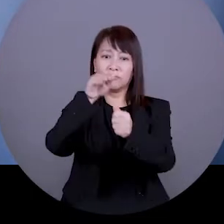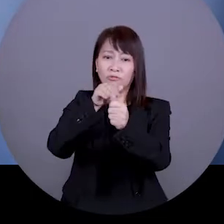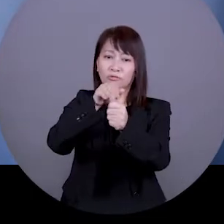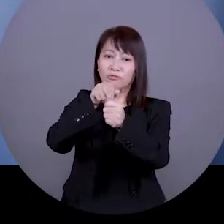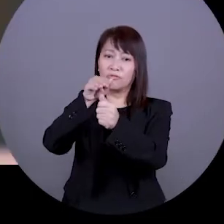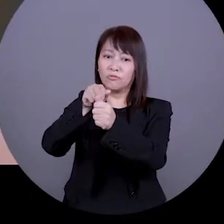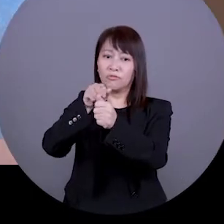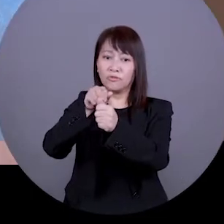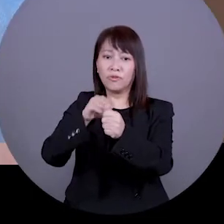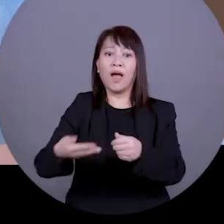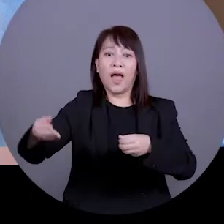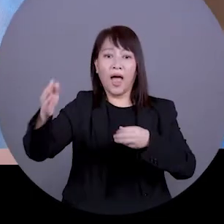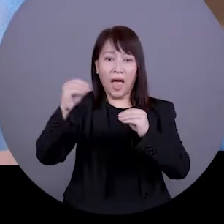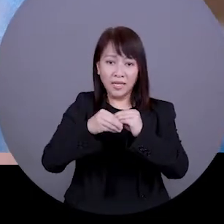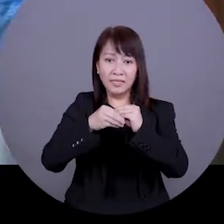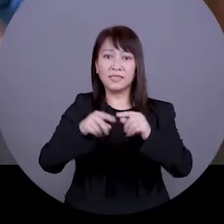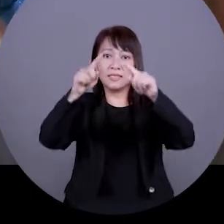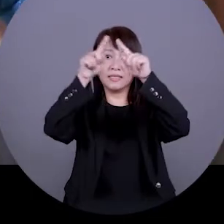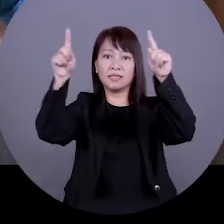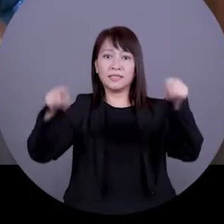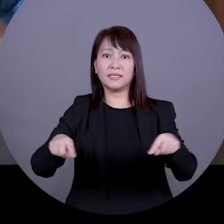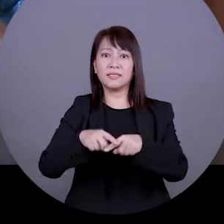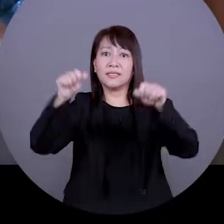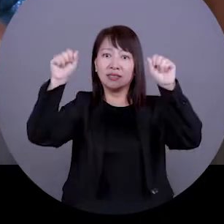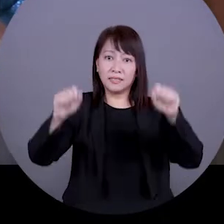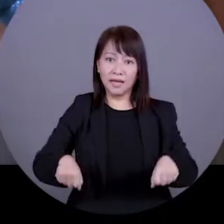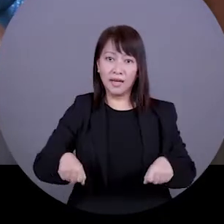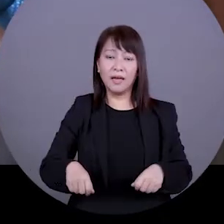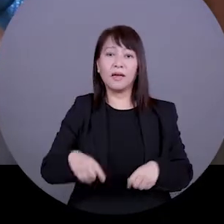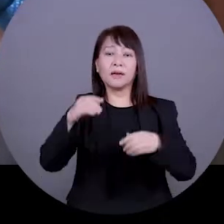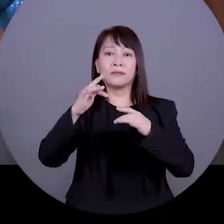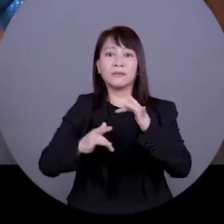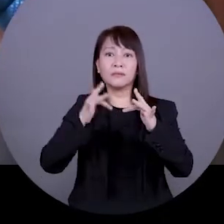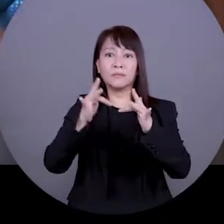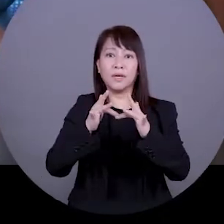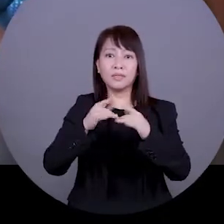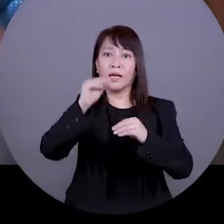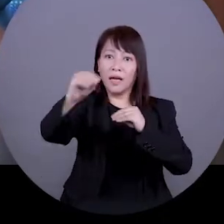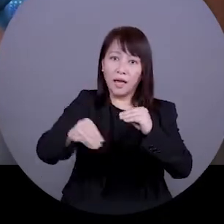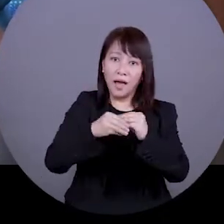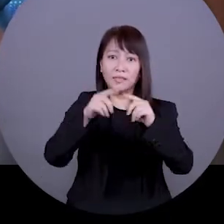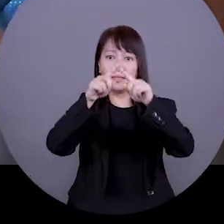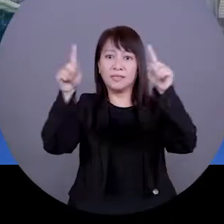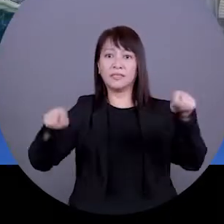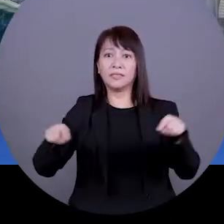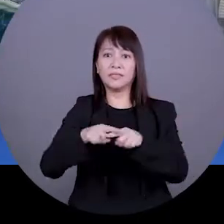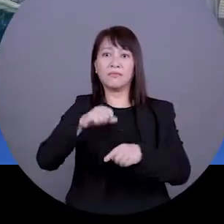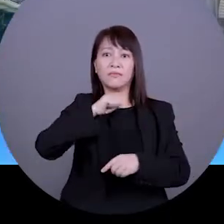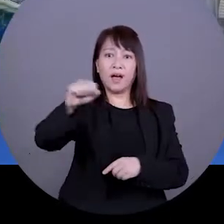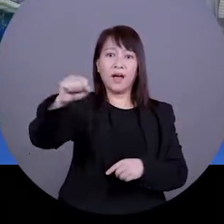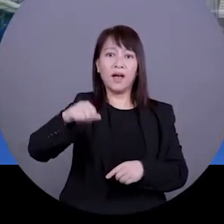reminding you the required supplementary documents. You can choose to submit the documents online, which is even faster and more convenient.